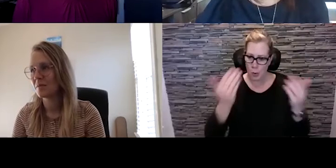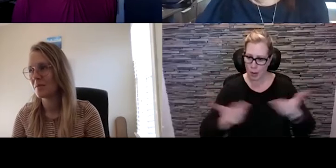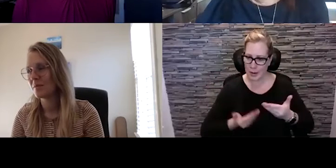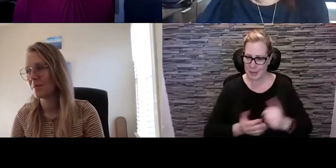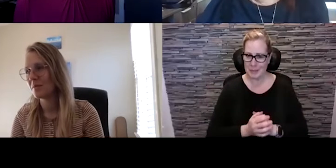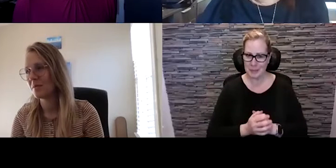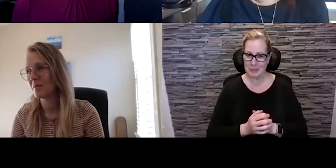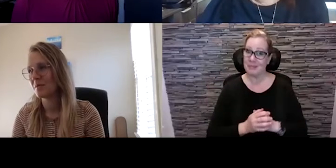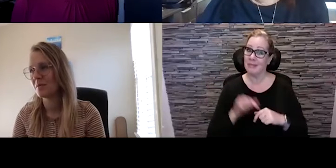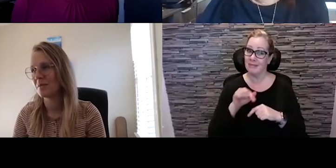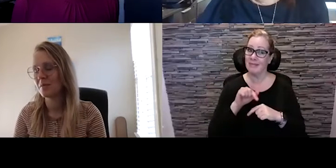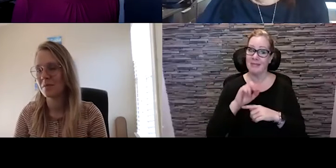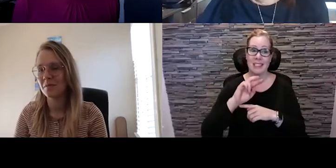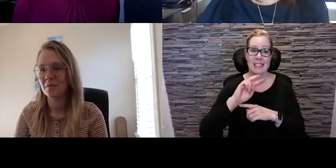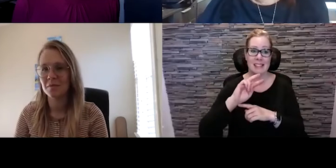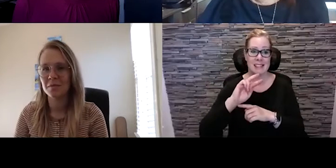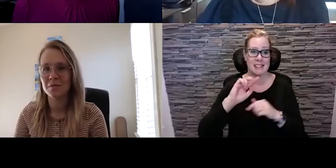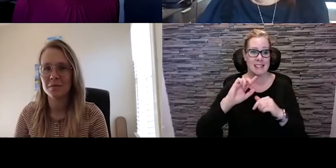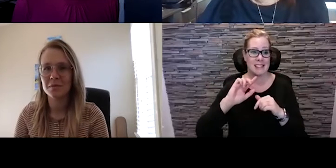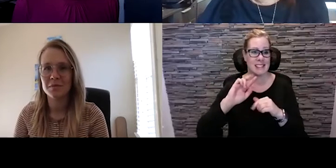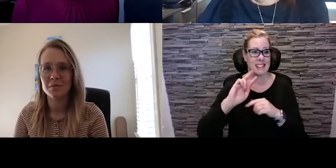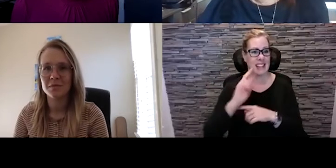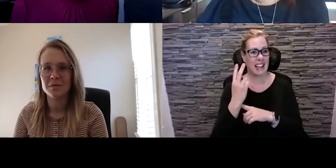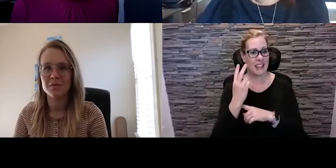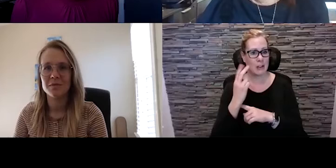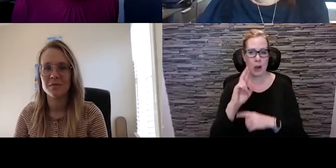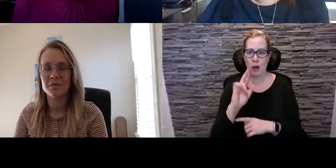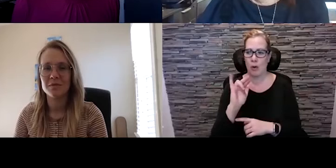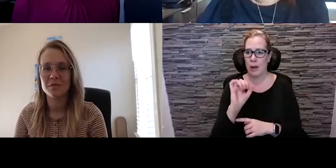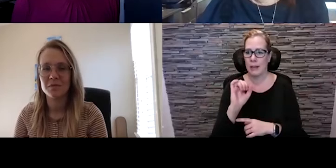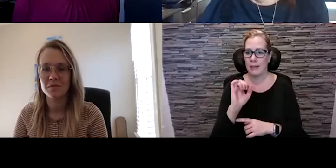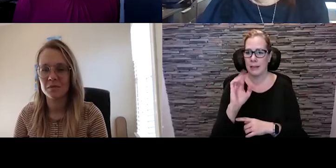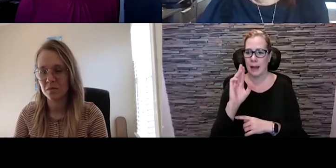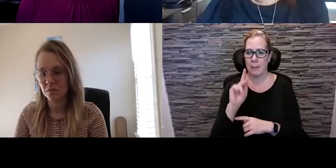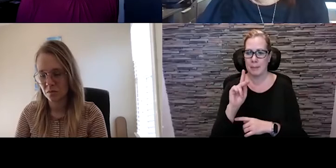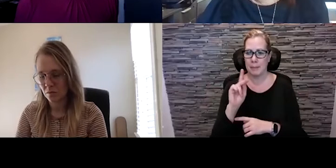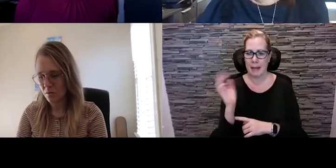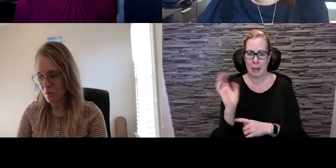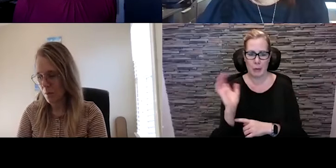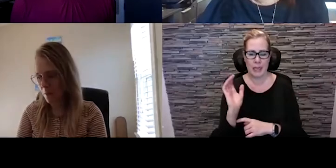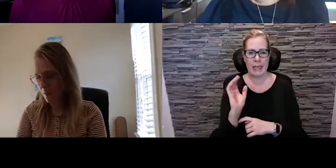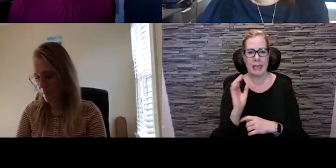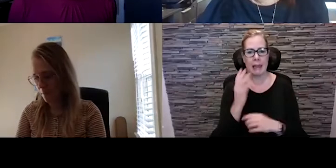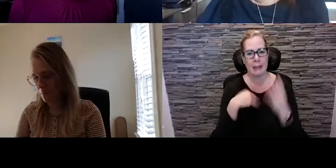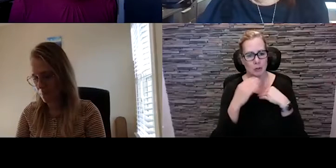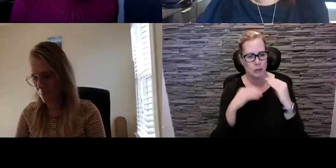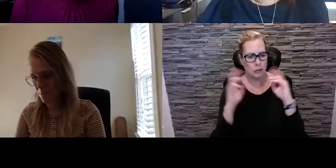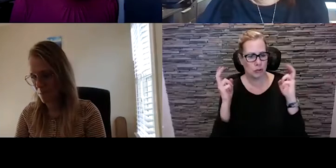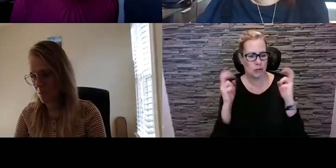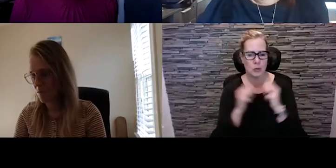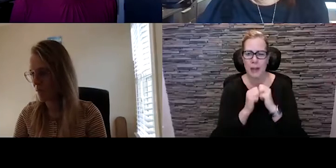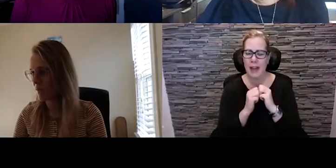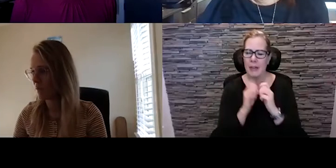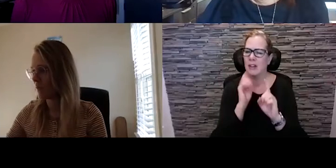our second Rise Up Calgary Relaunch lunch. The purpose of these lunches is to bring together folks from the